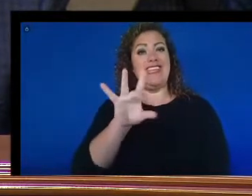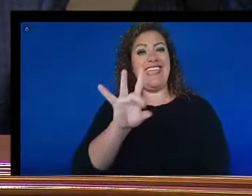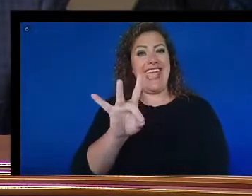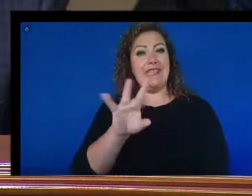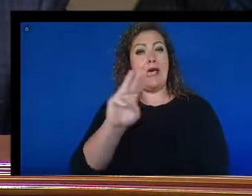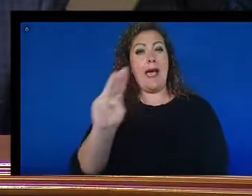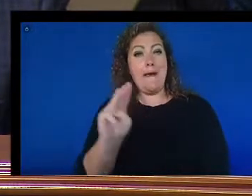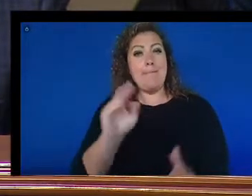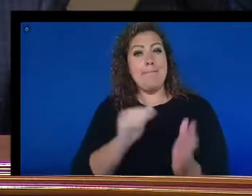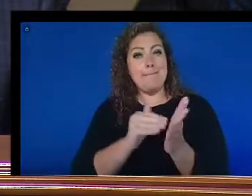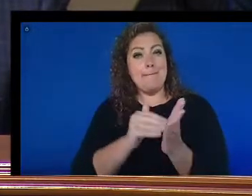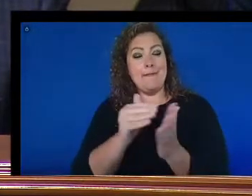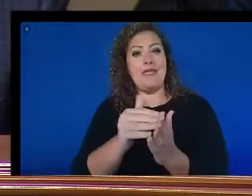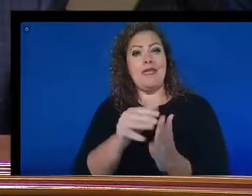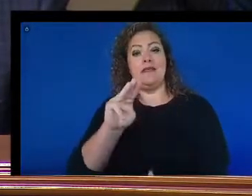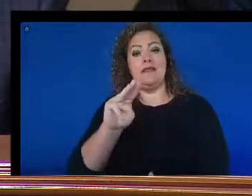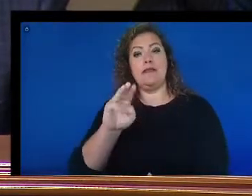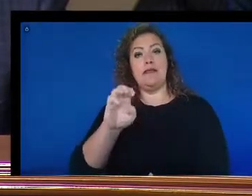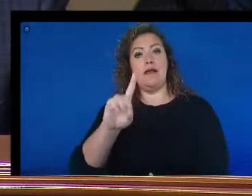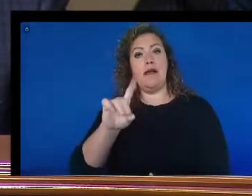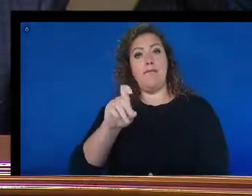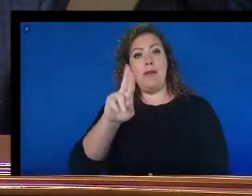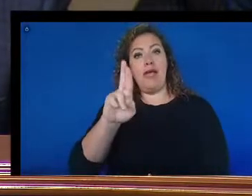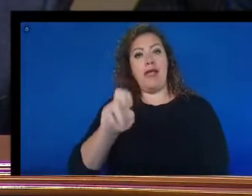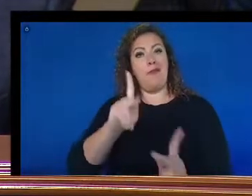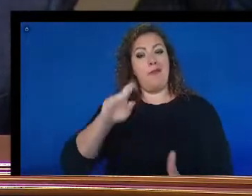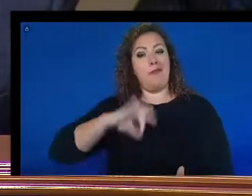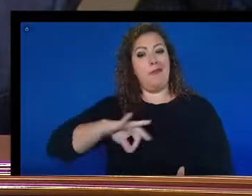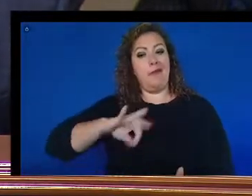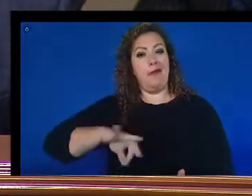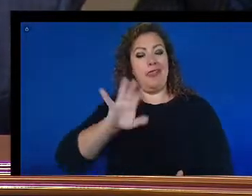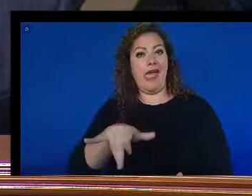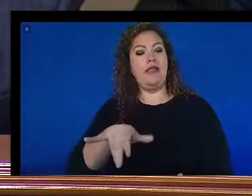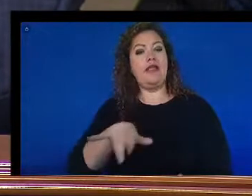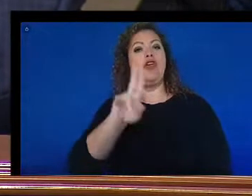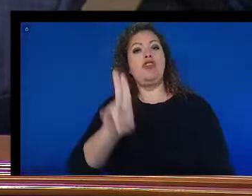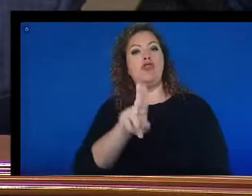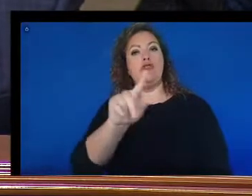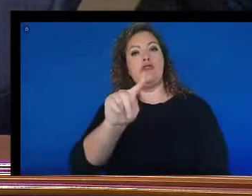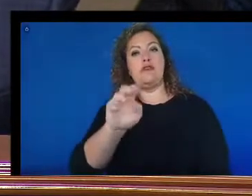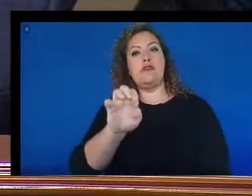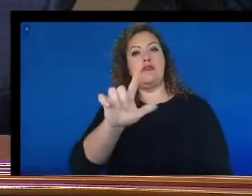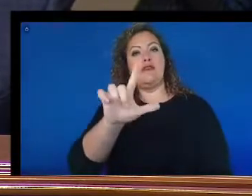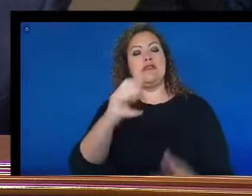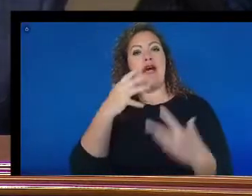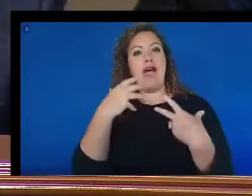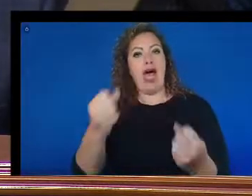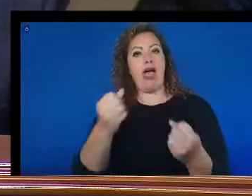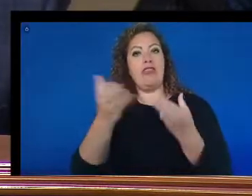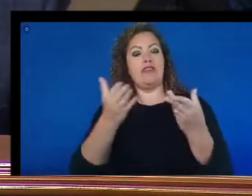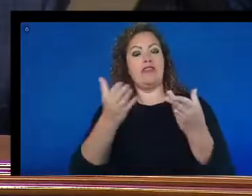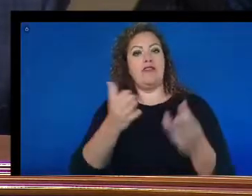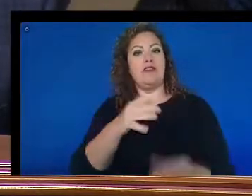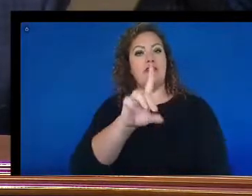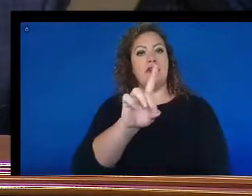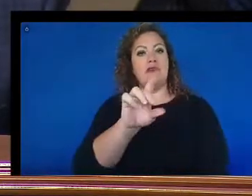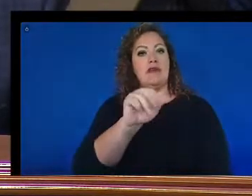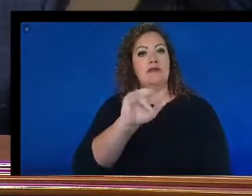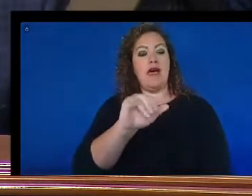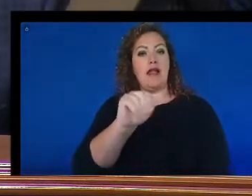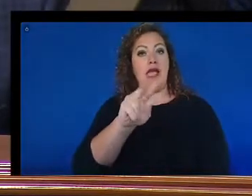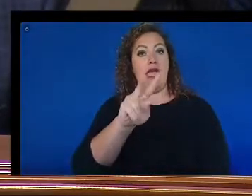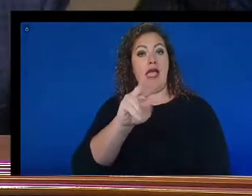Medicare beneficiaries used telehealth services. Donna Avant named the 2021